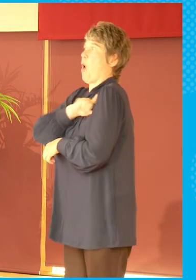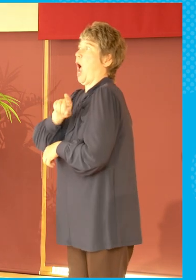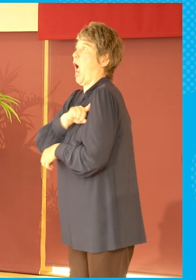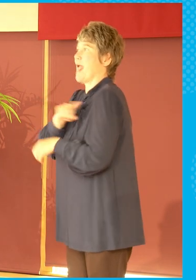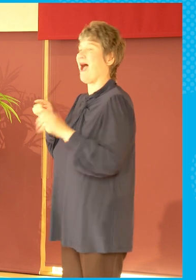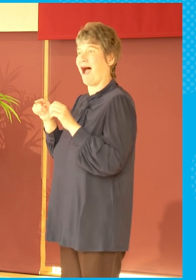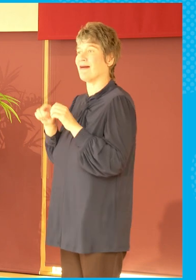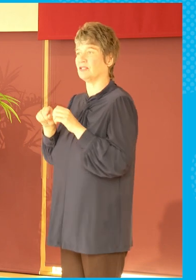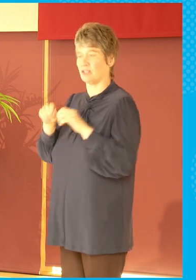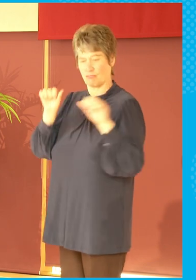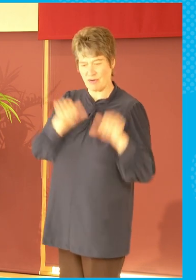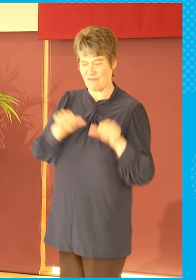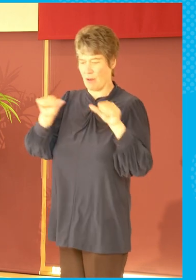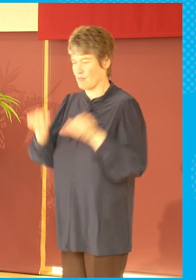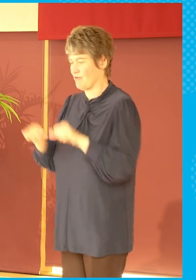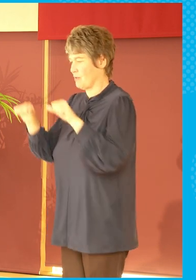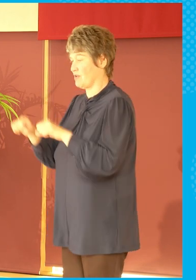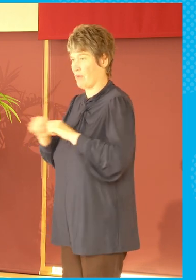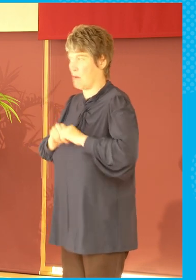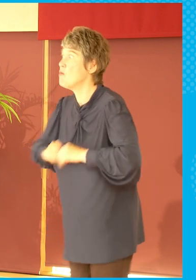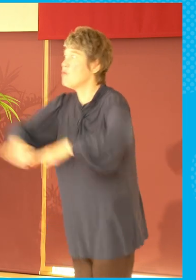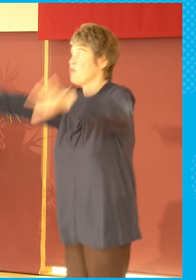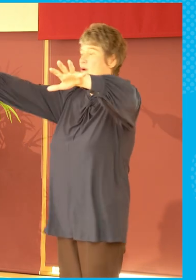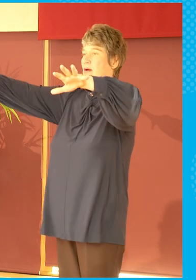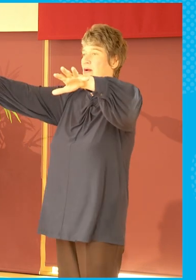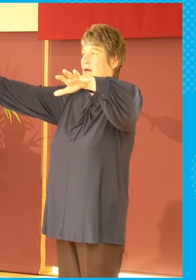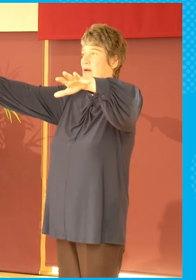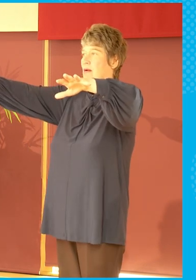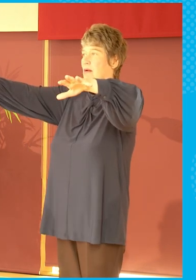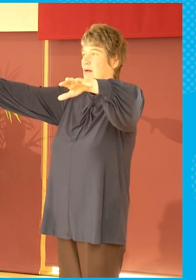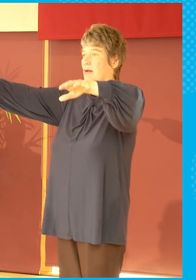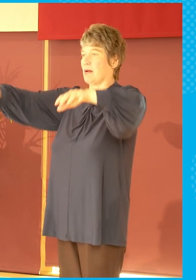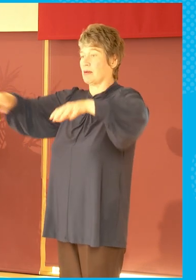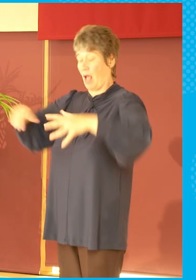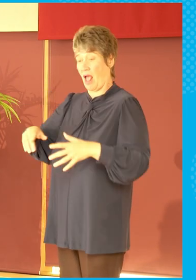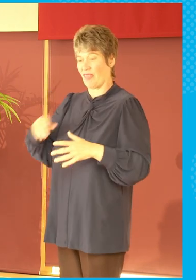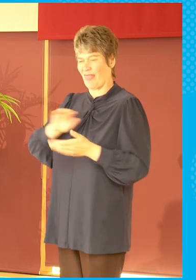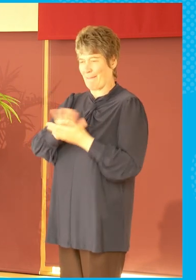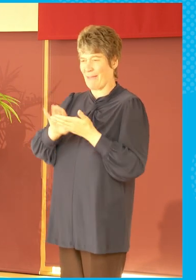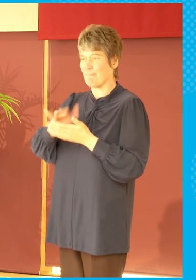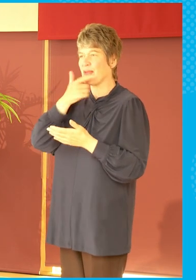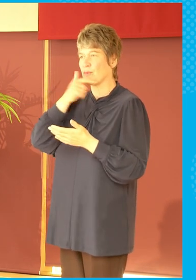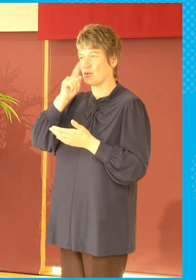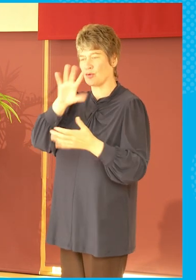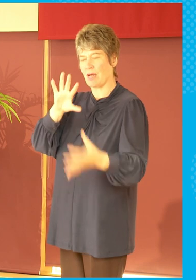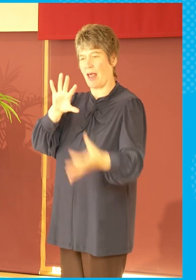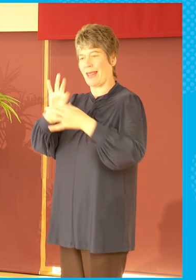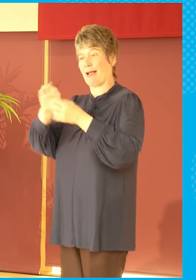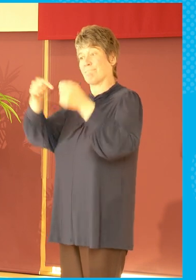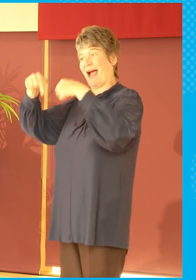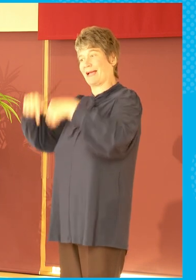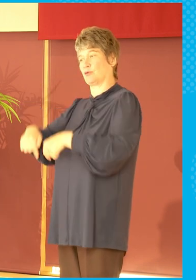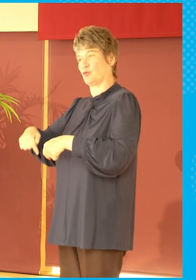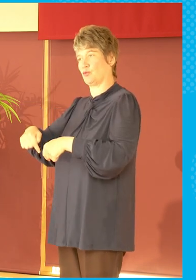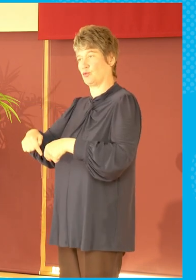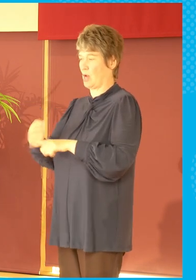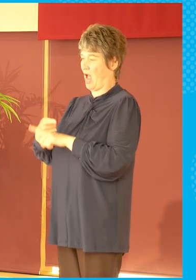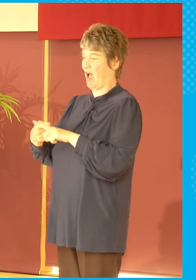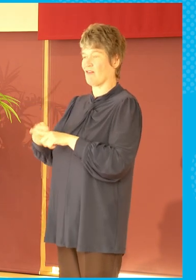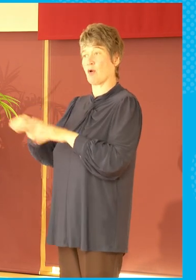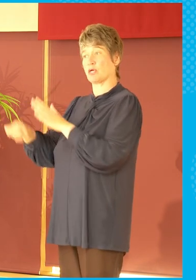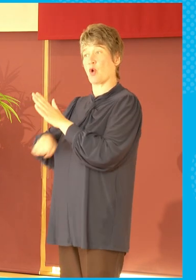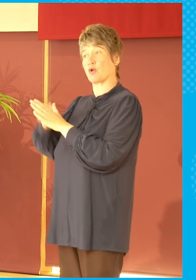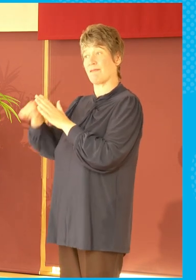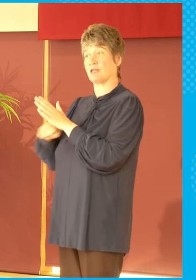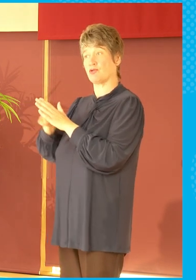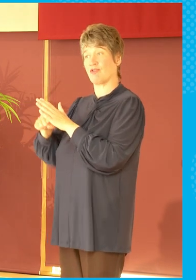having a link to the half an hour documentary, we're giving them social media snippets, as I call